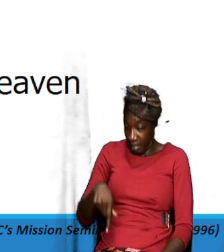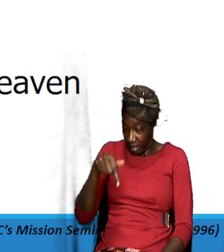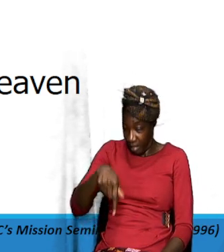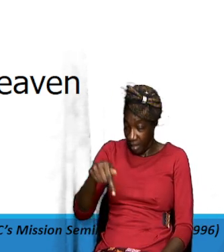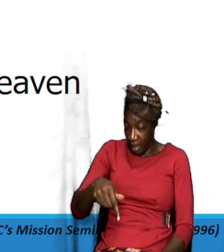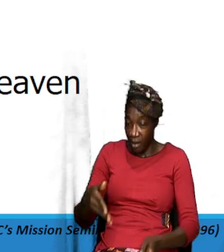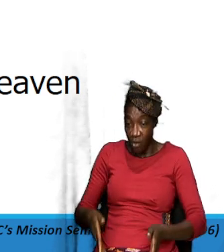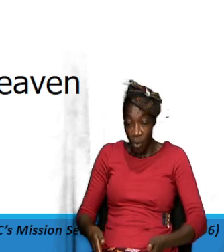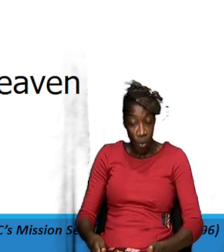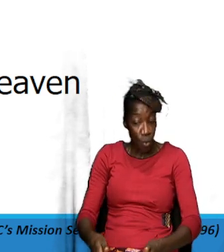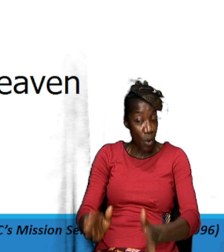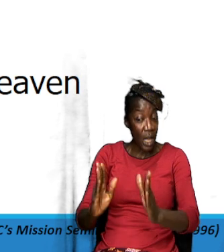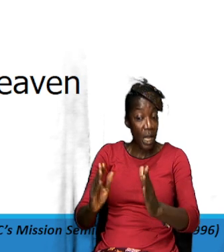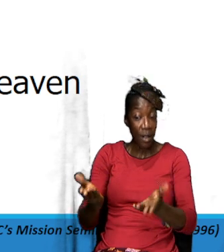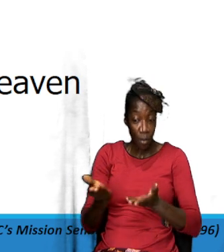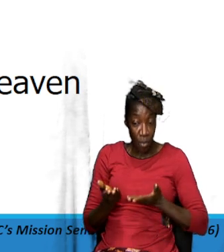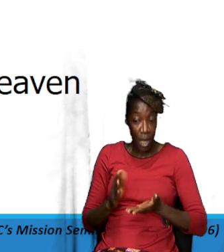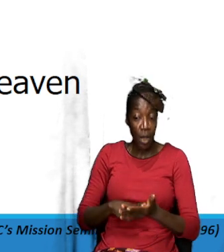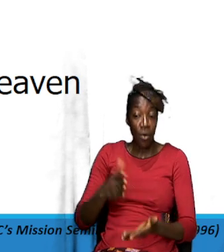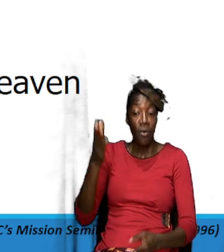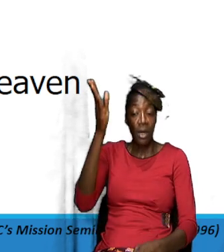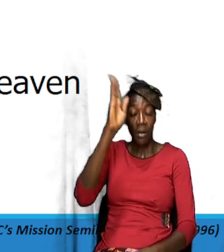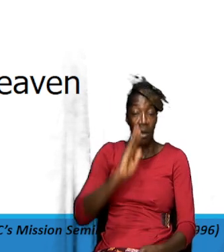to bring glory to God's name